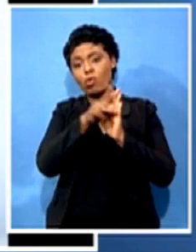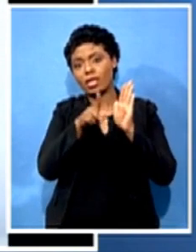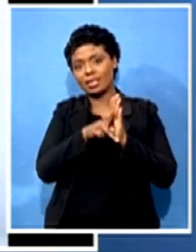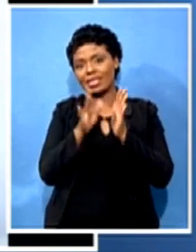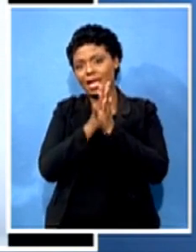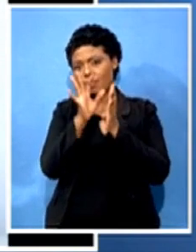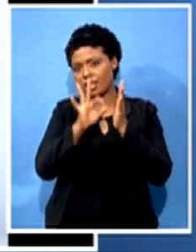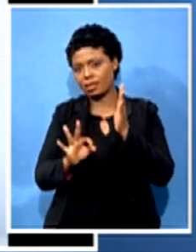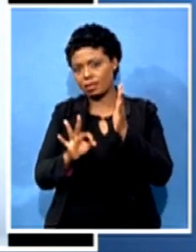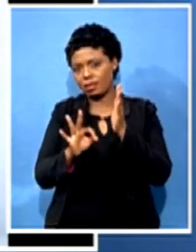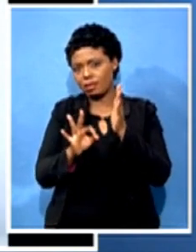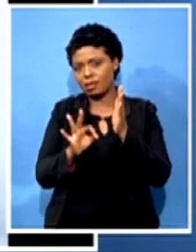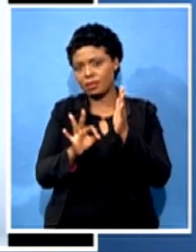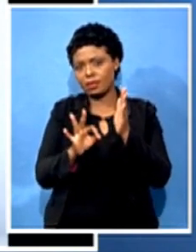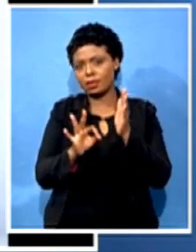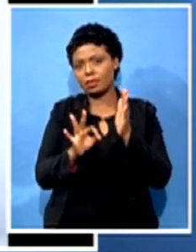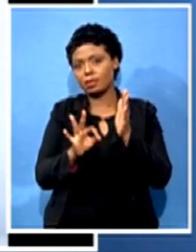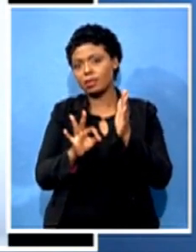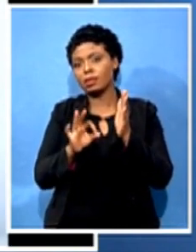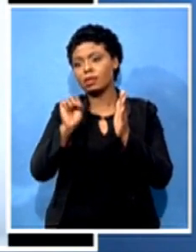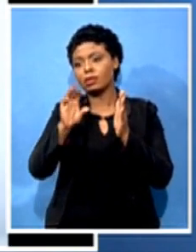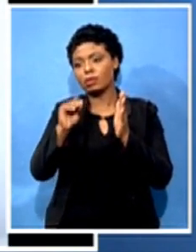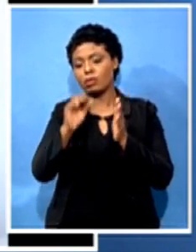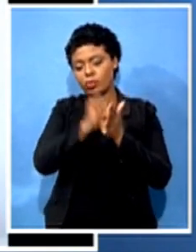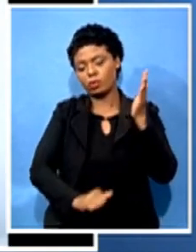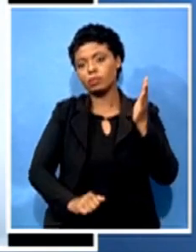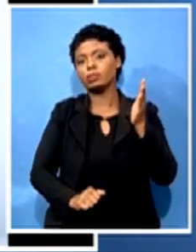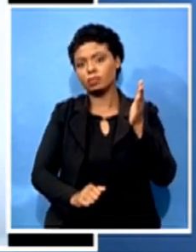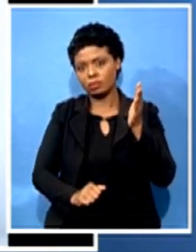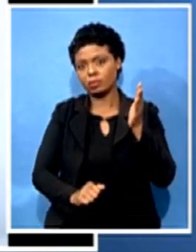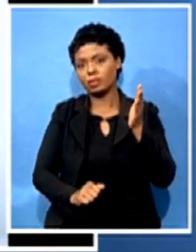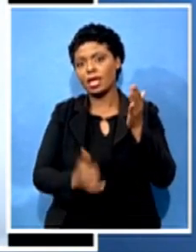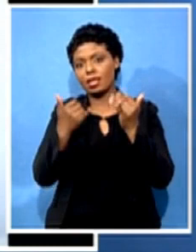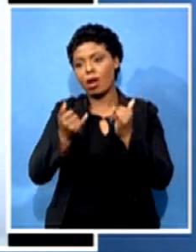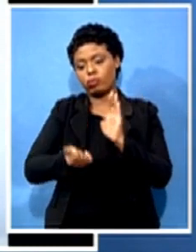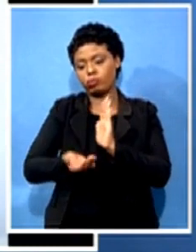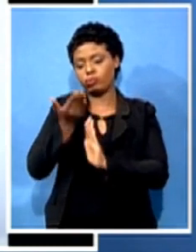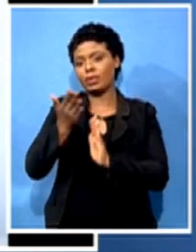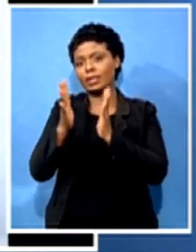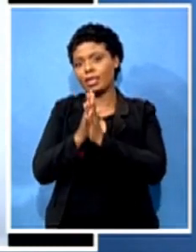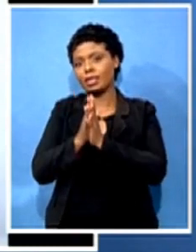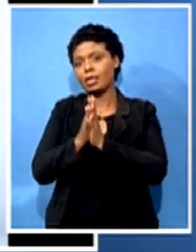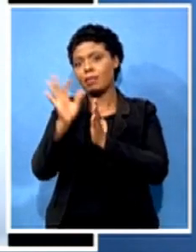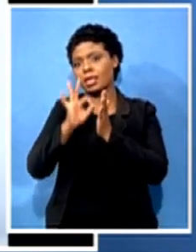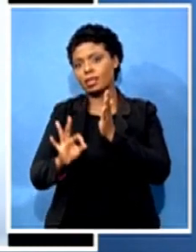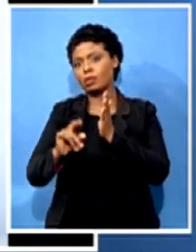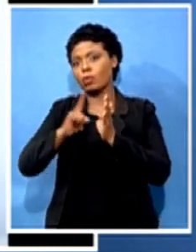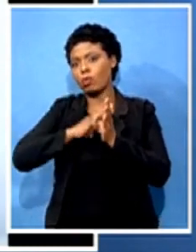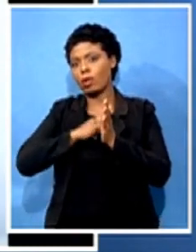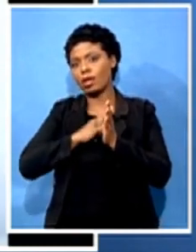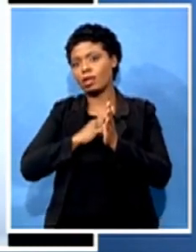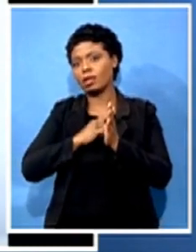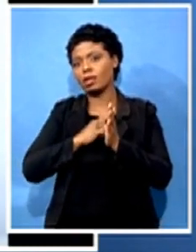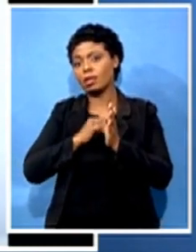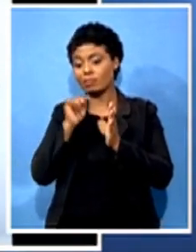is that the cost of production has gone up by 10% because of such weak or fragmented implementation of the policy.